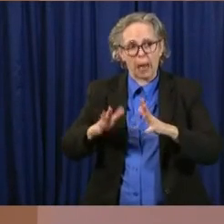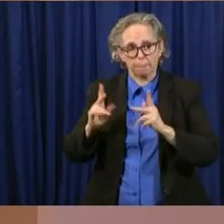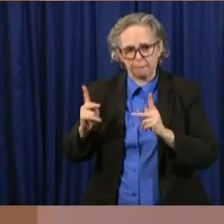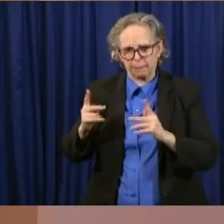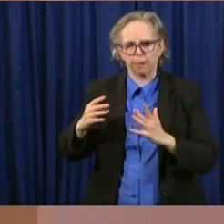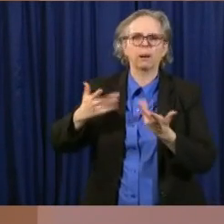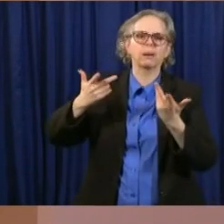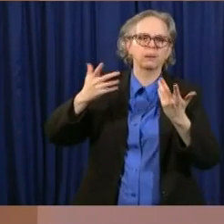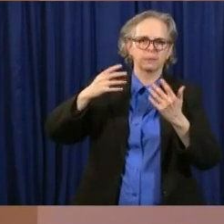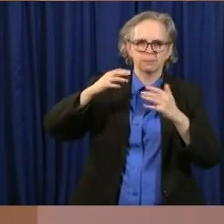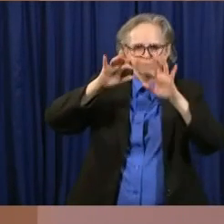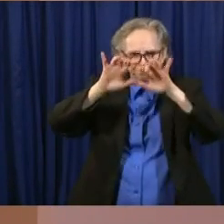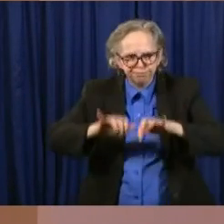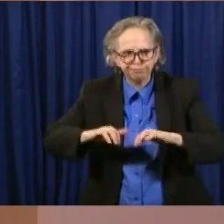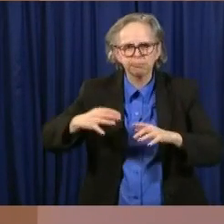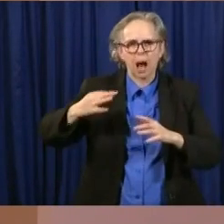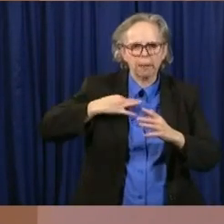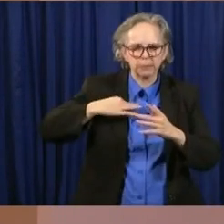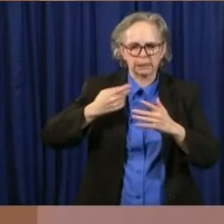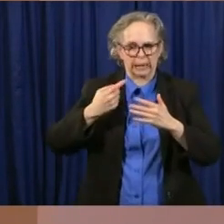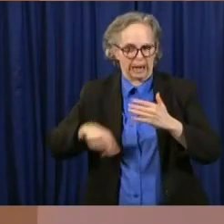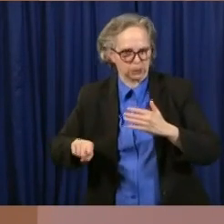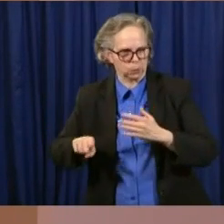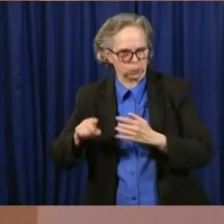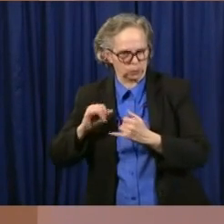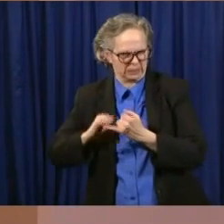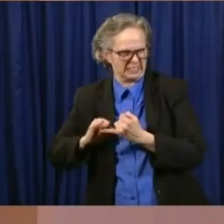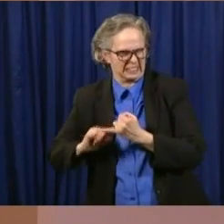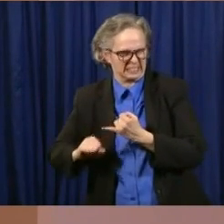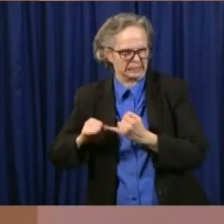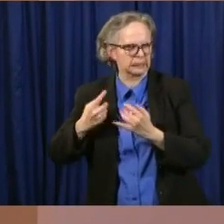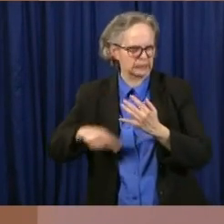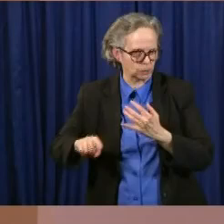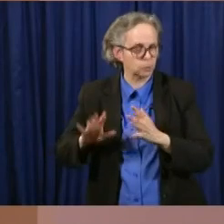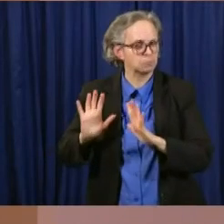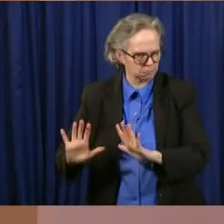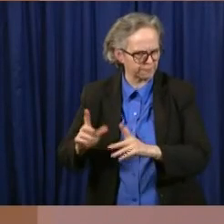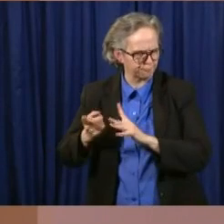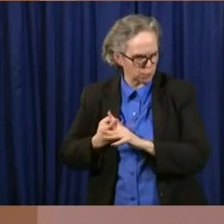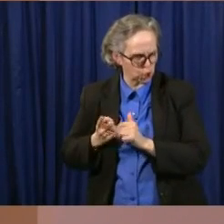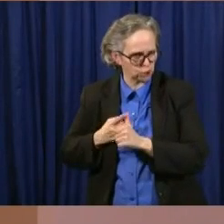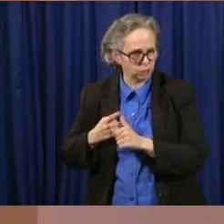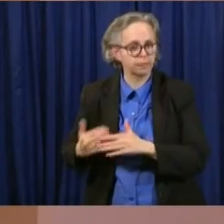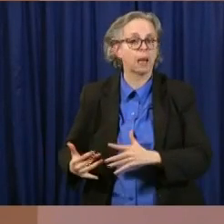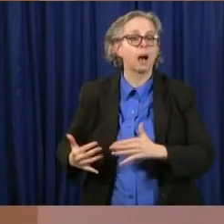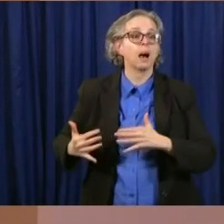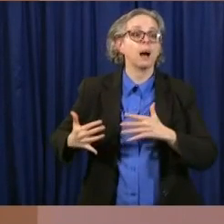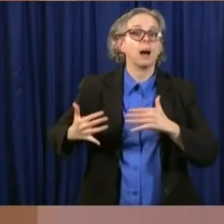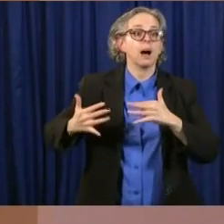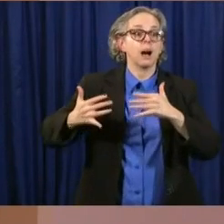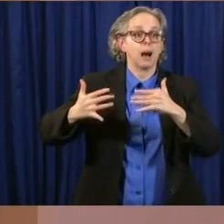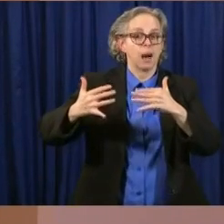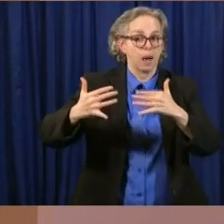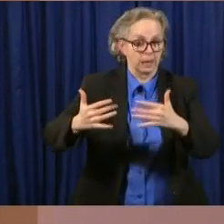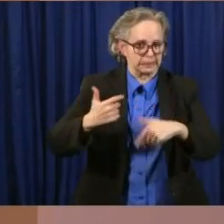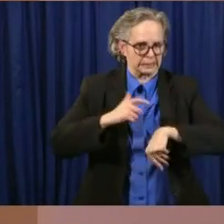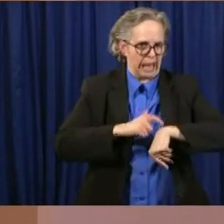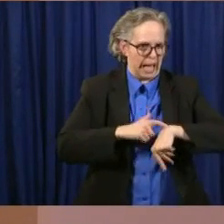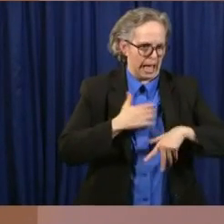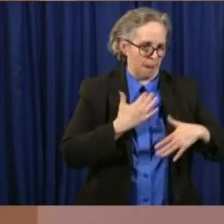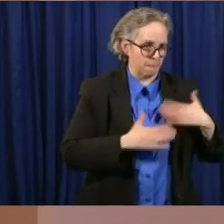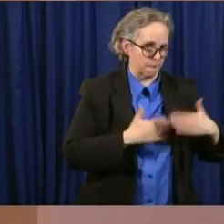the end of next week will be to have a process where we have that data kind of front loaded. So